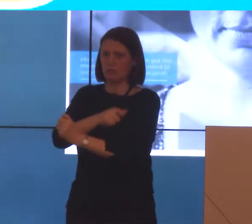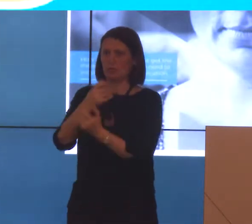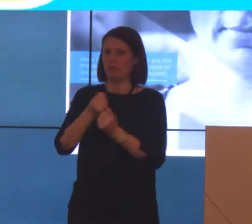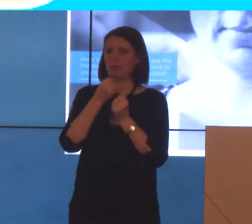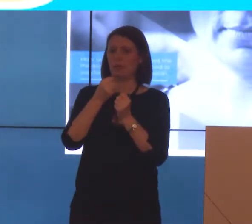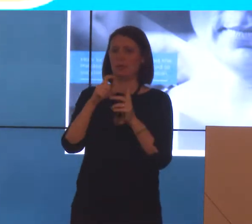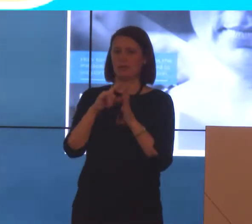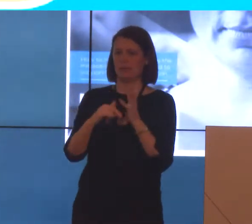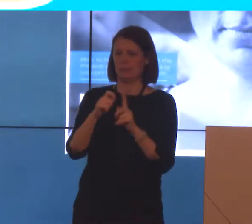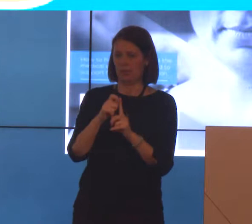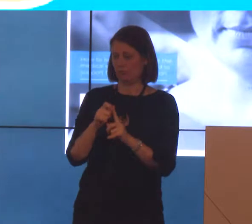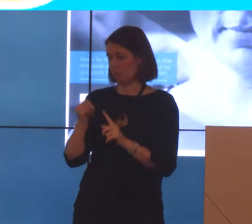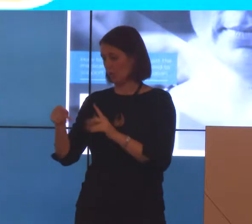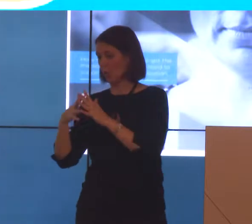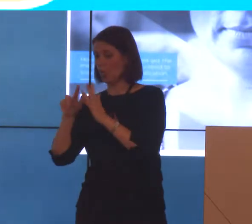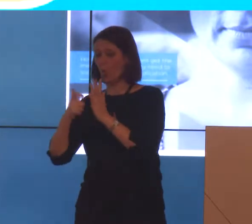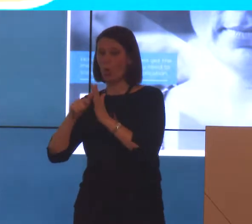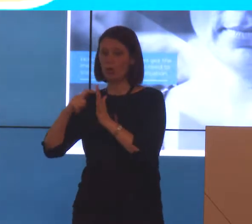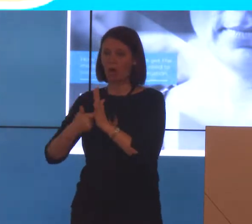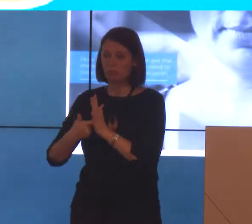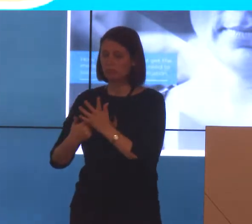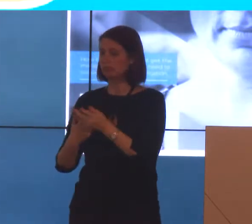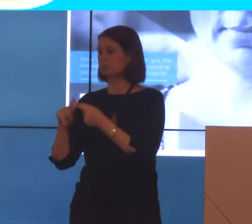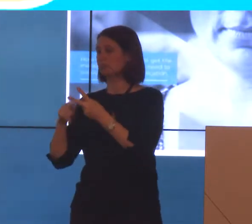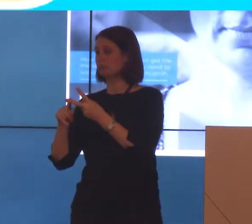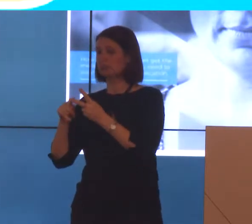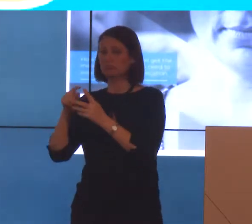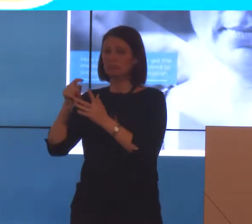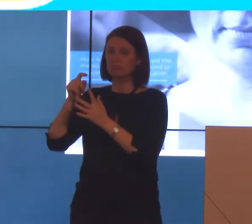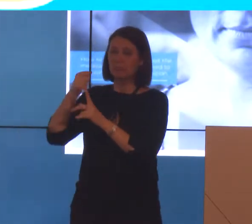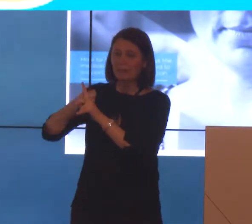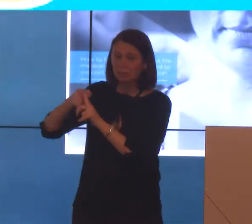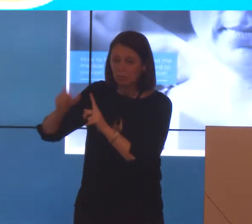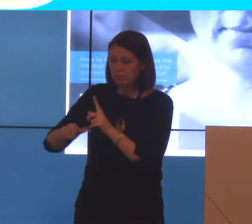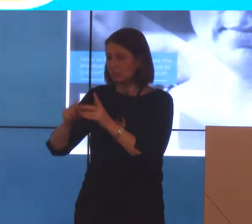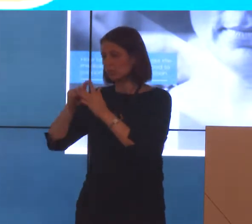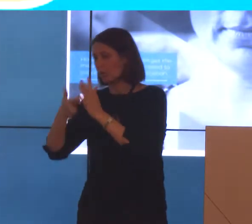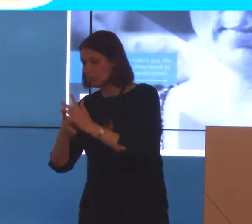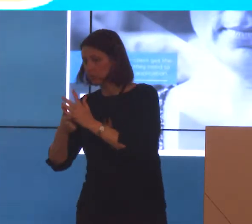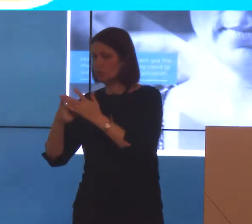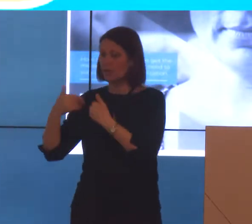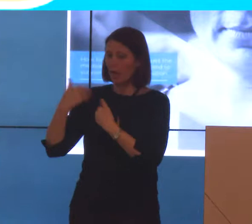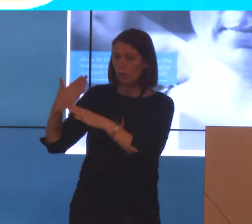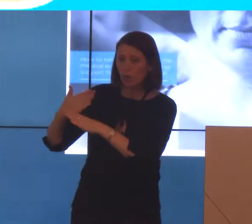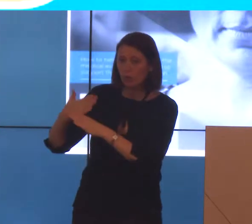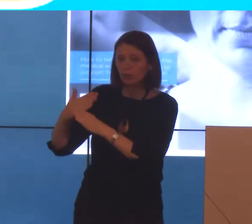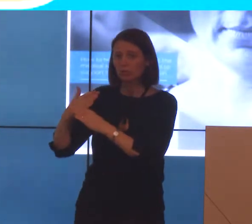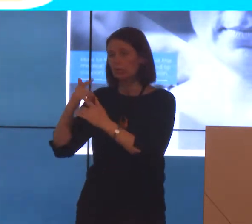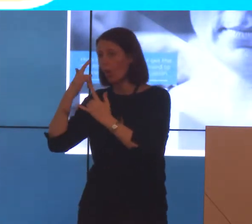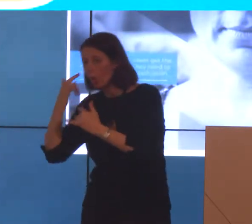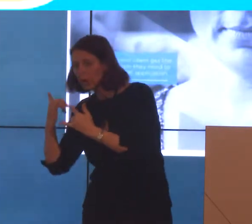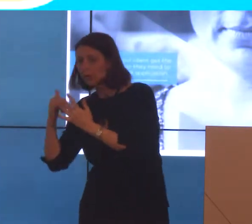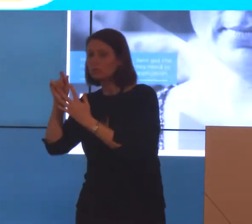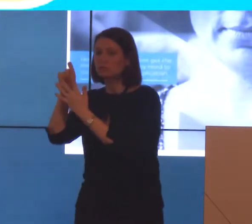So, workers, disability advocates, health workers, doctors, etc., other lawyers,